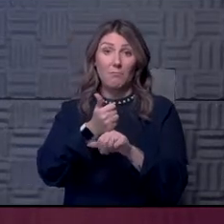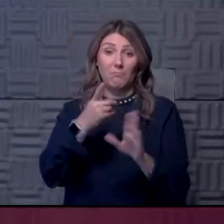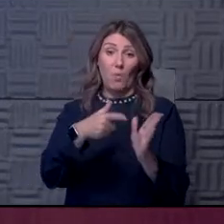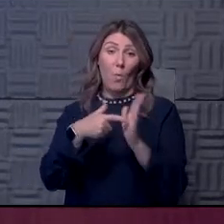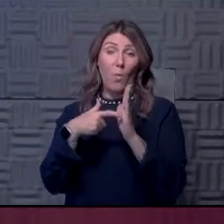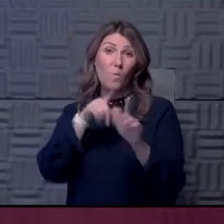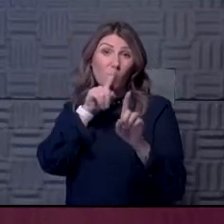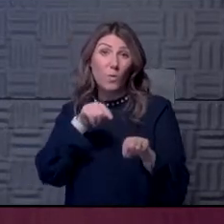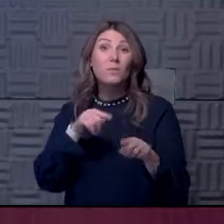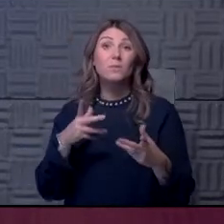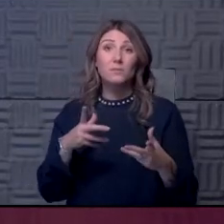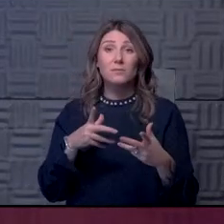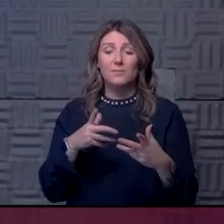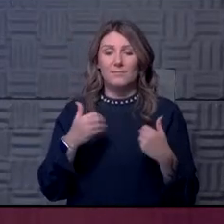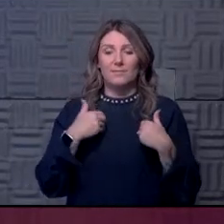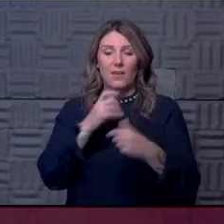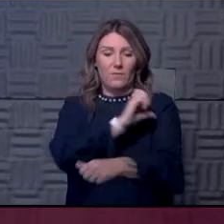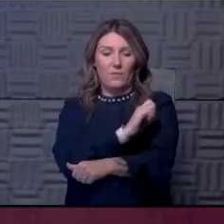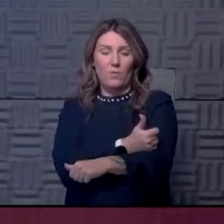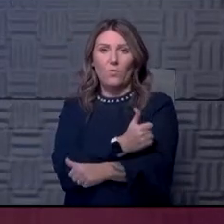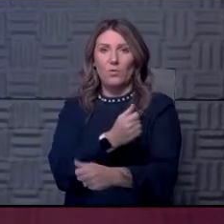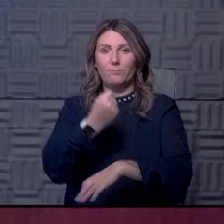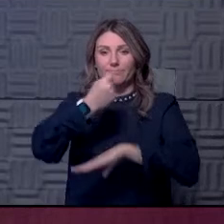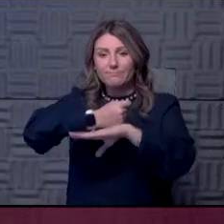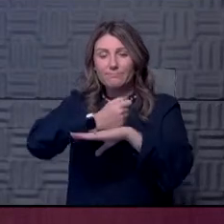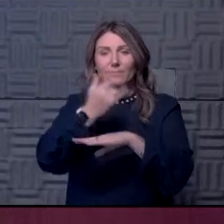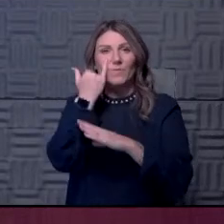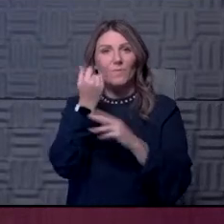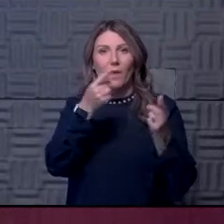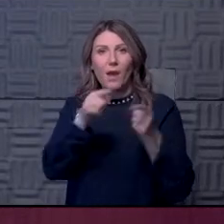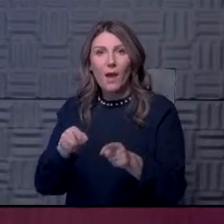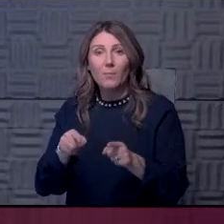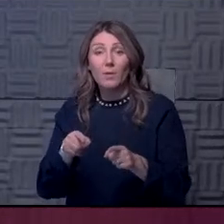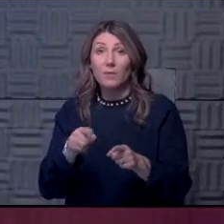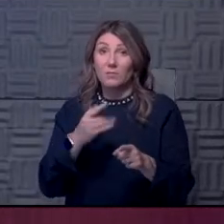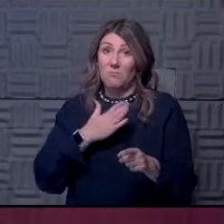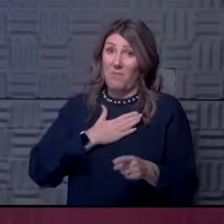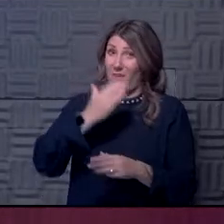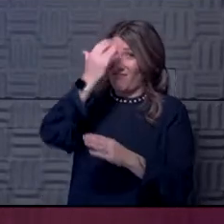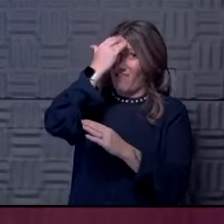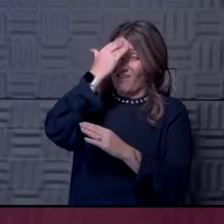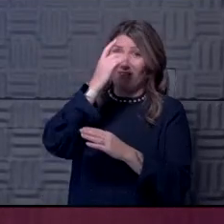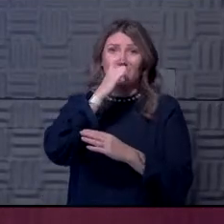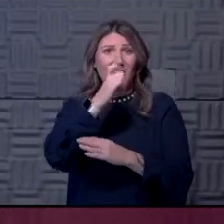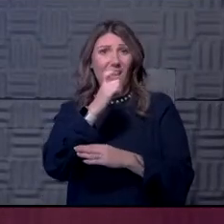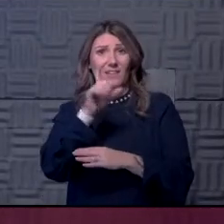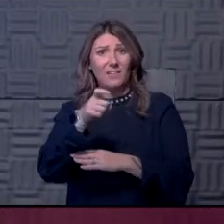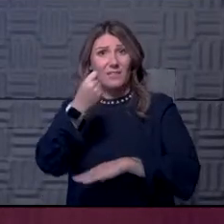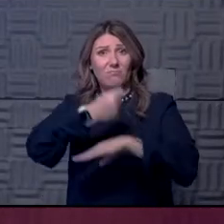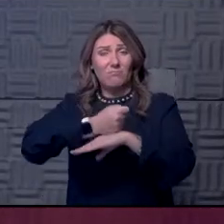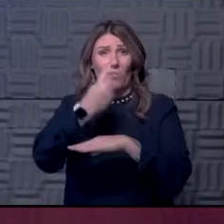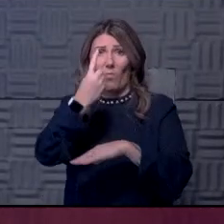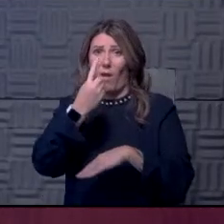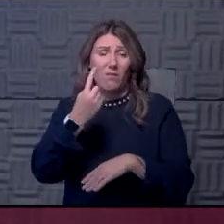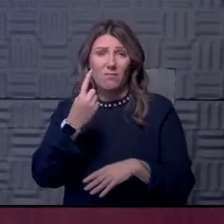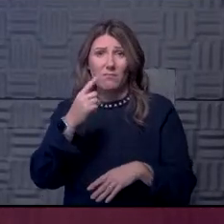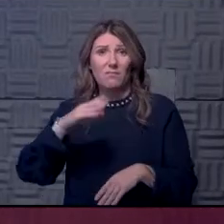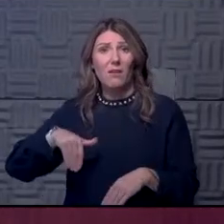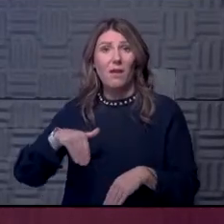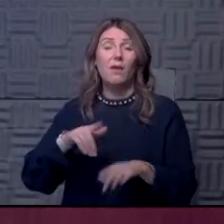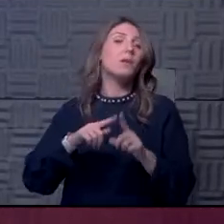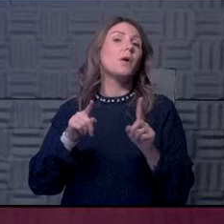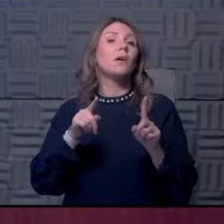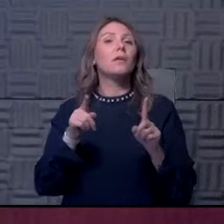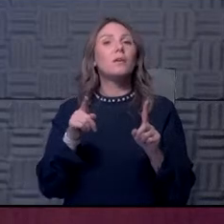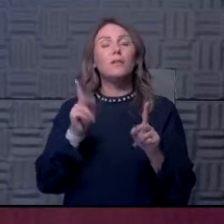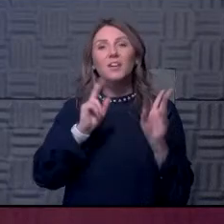uh, us to have some authority to shut down those, should they occur? Uh, to my knowledge, we've not had to shut one down. Um, so really